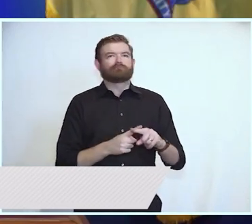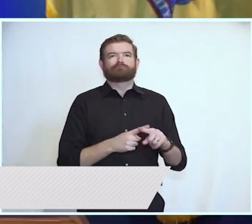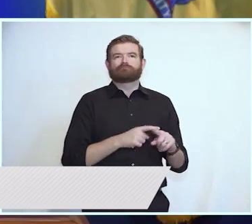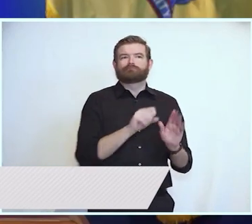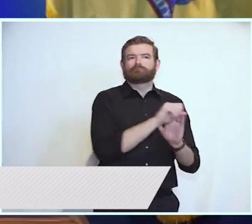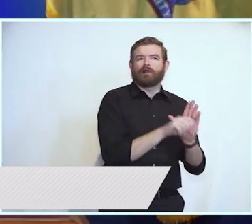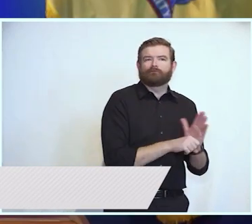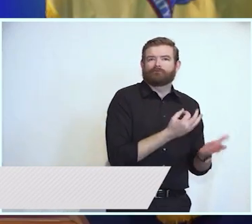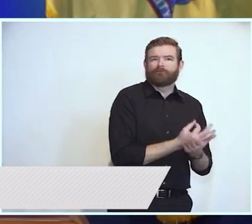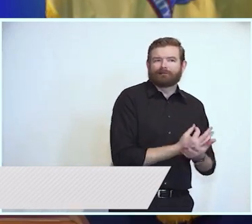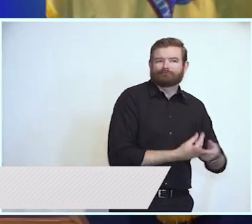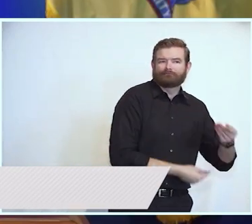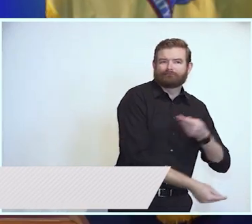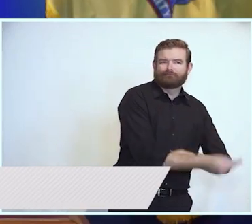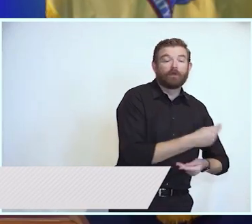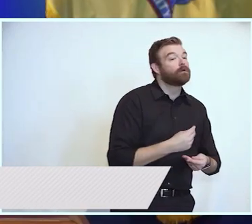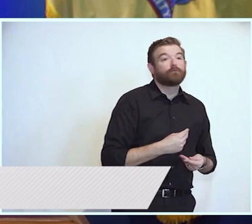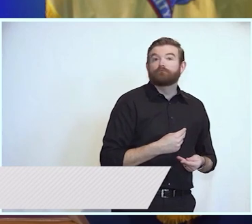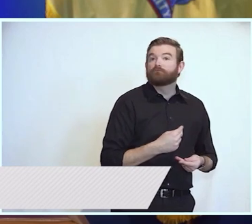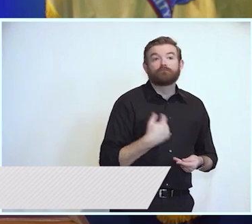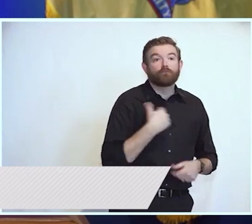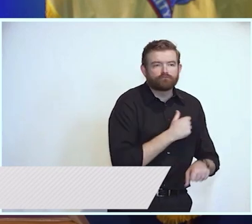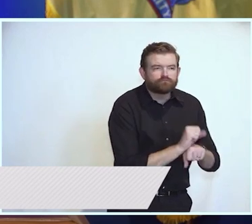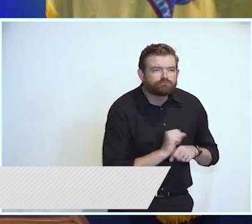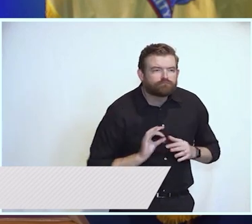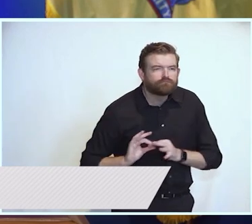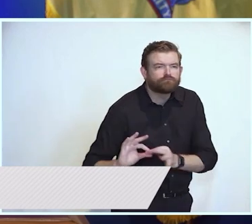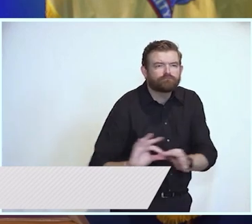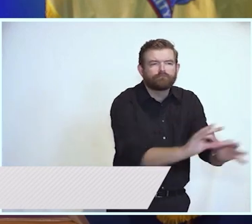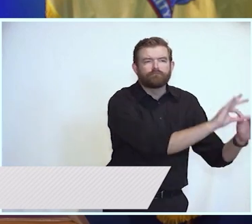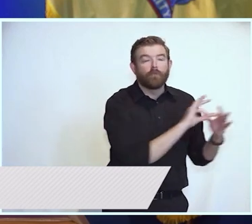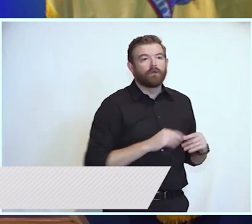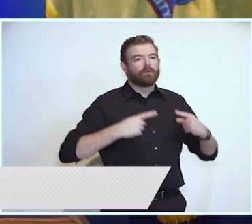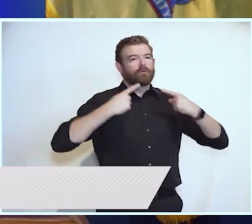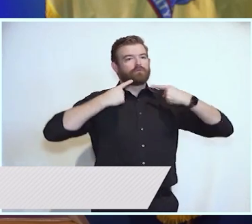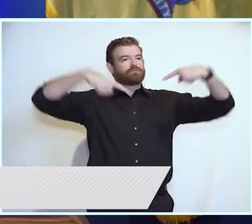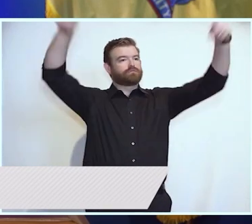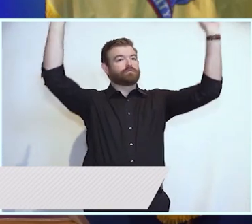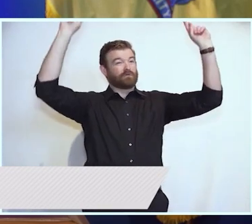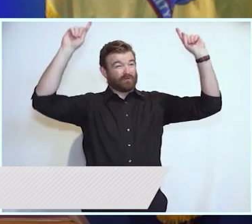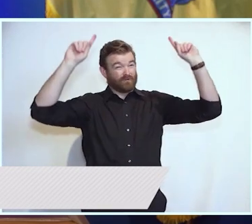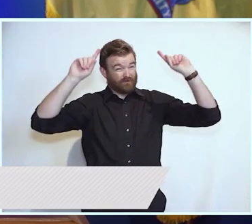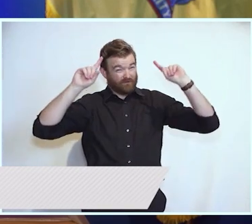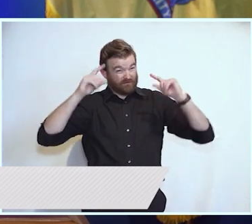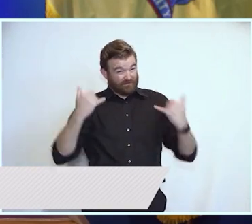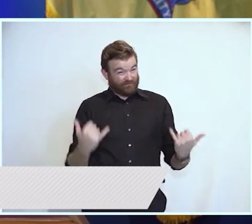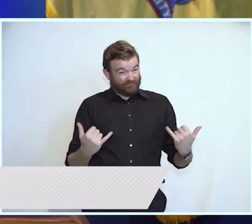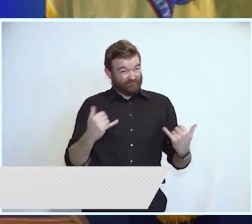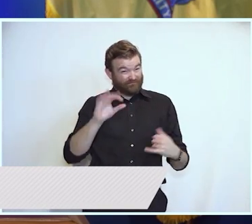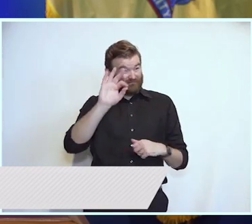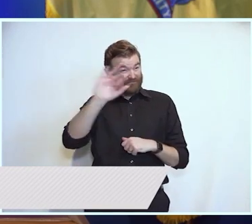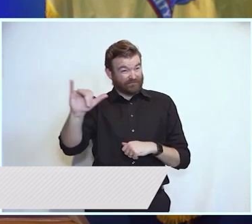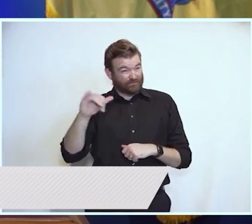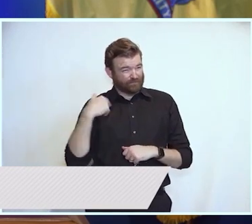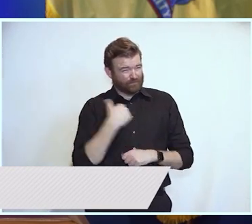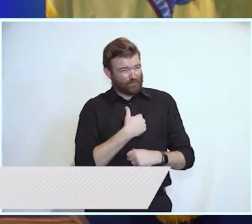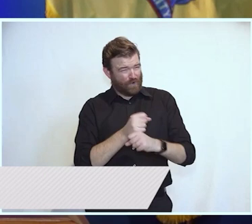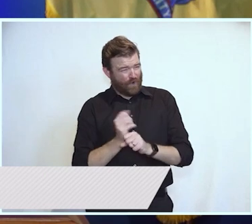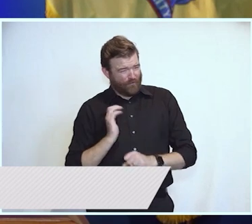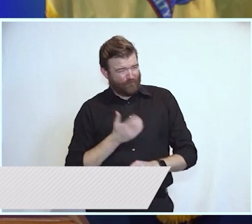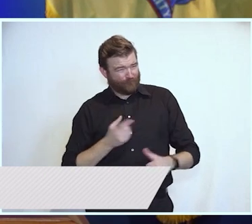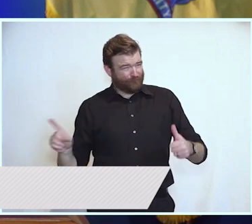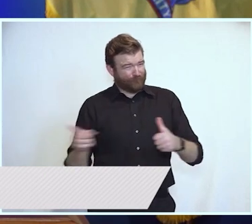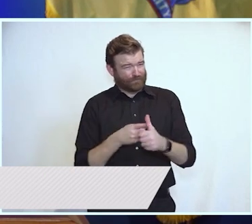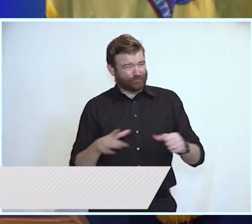to our obligation a priority. And in this fiscal year, we are making the first full payment into our public pension funds in